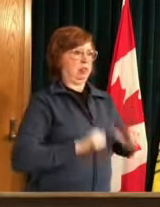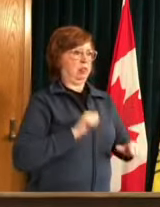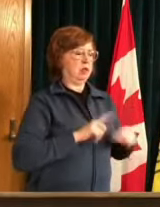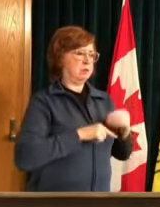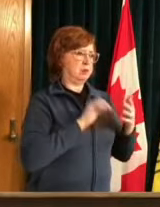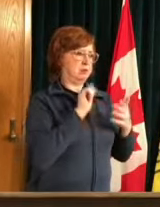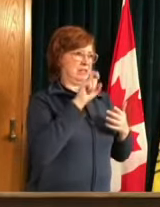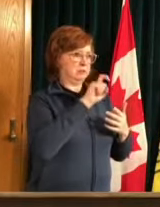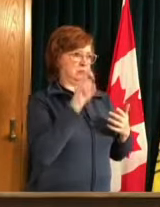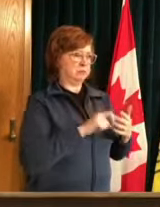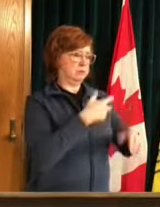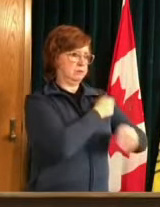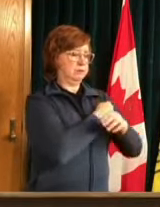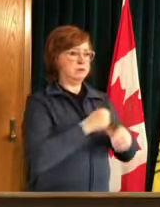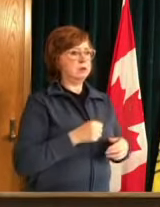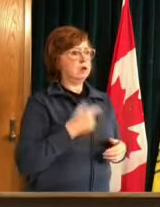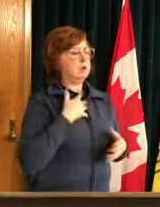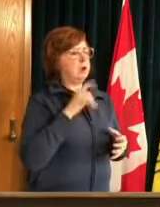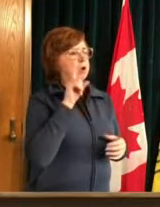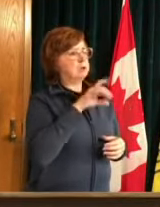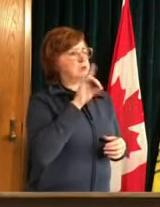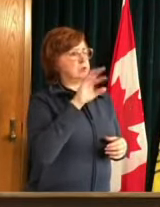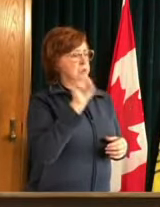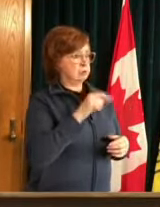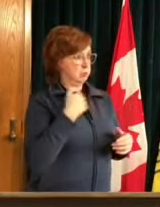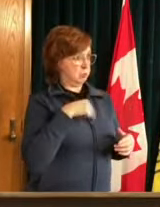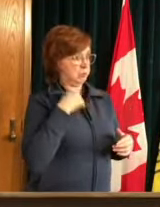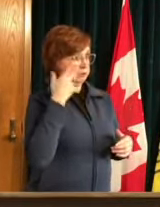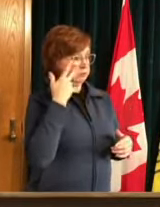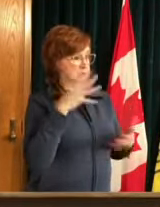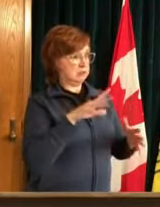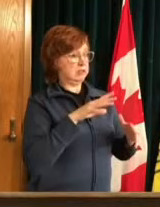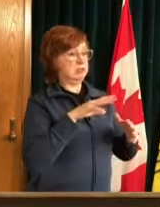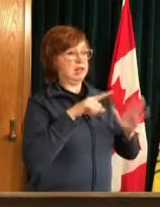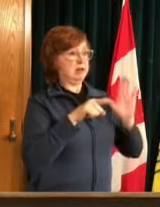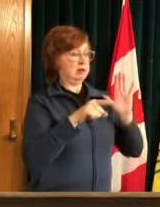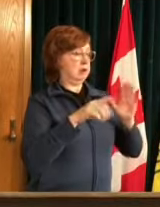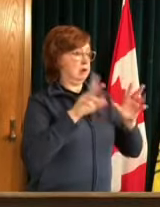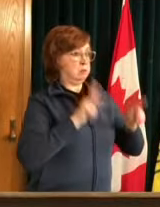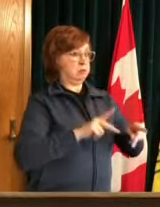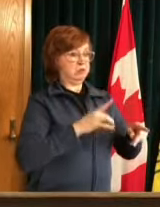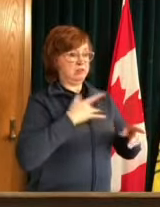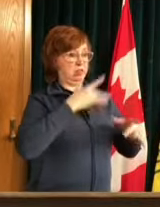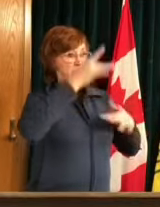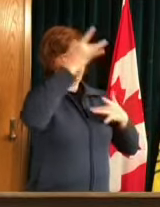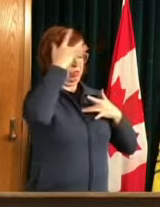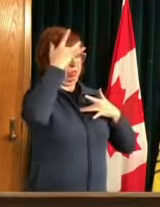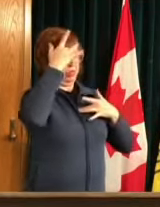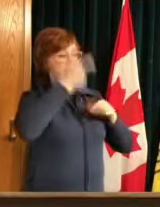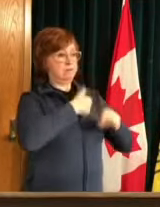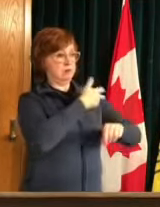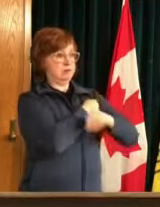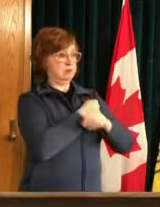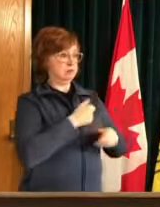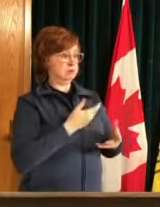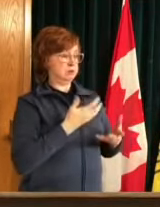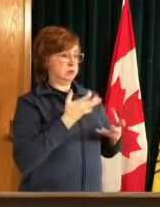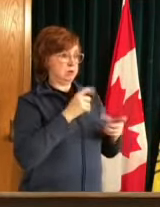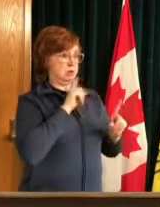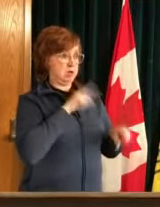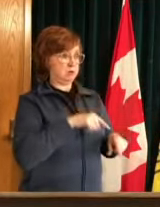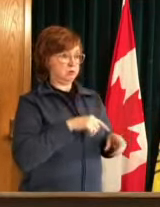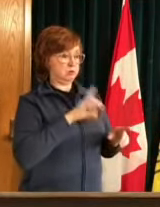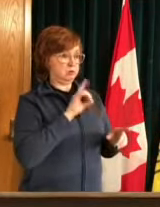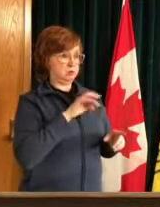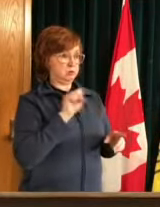seen any negative reactions in the province to i guess any of the vaccines um dr shop do you want to uh make a few comments